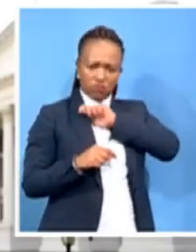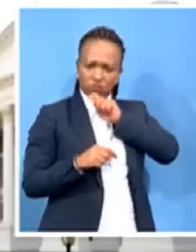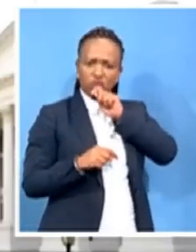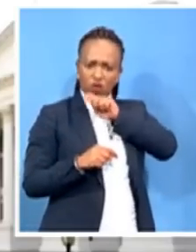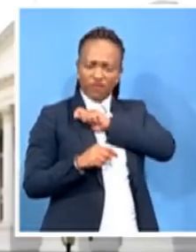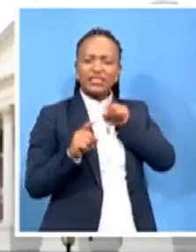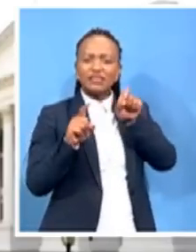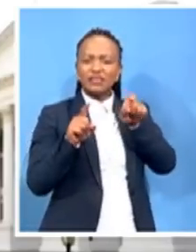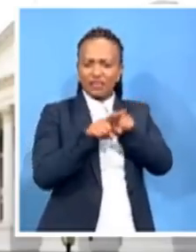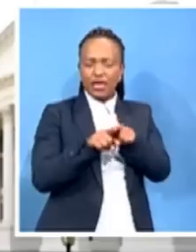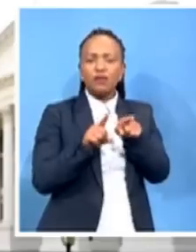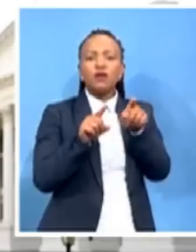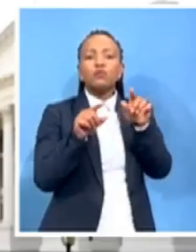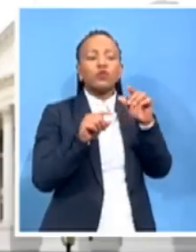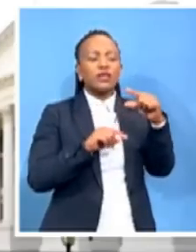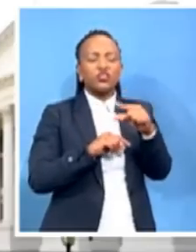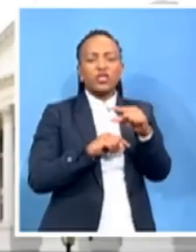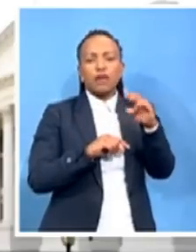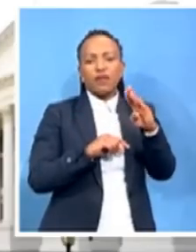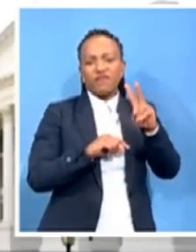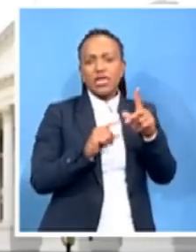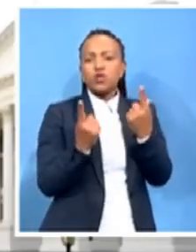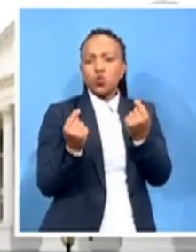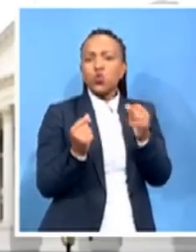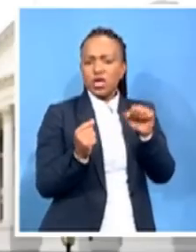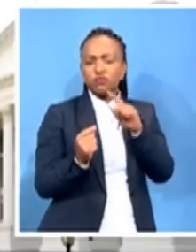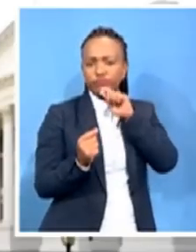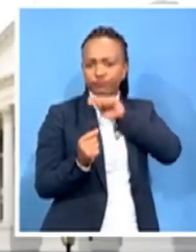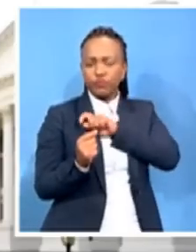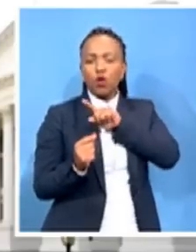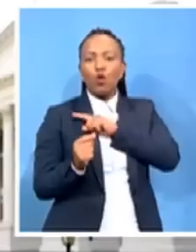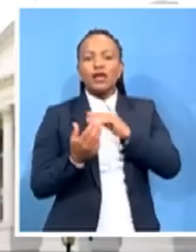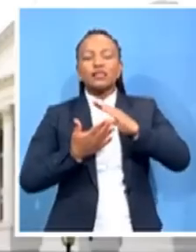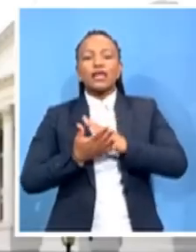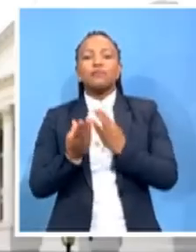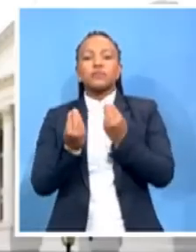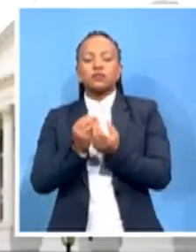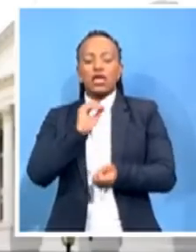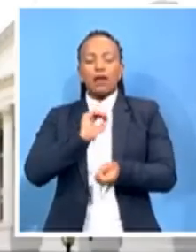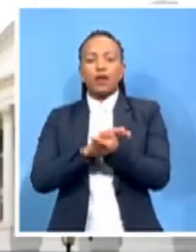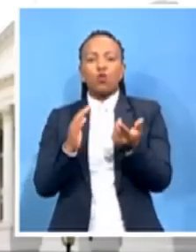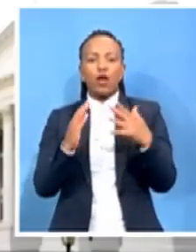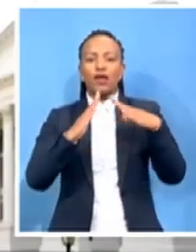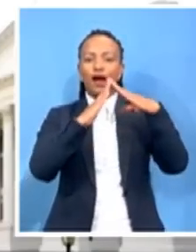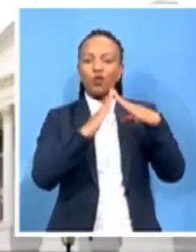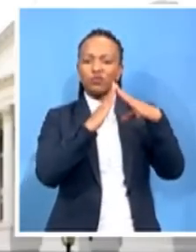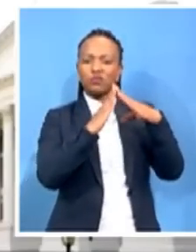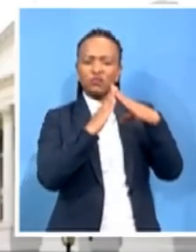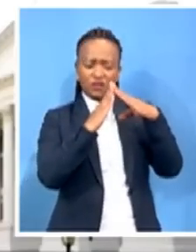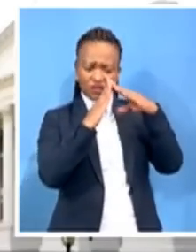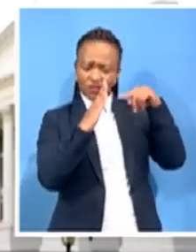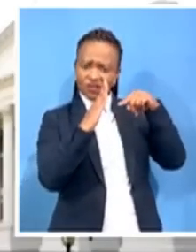It is because some of the things that happen in their houses where police are not there, but police, they manage to arrest the